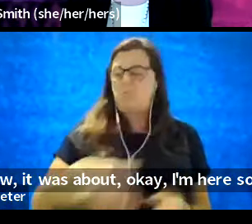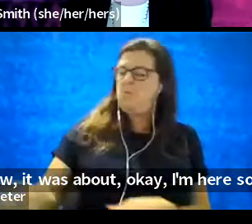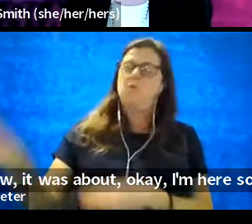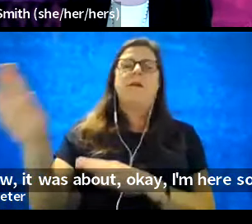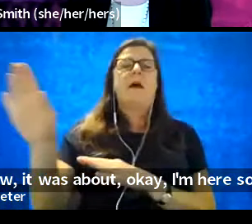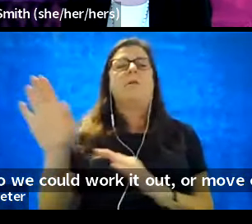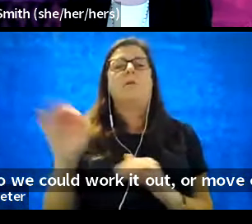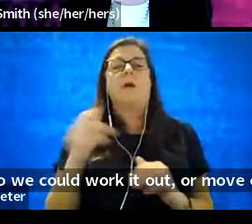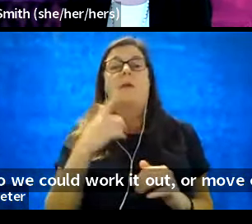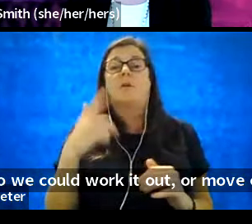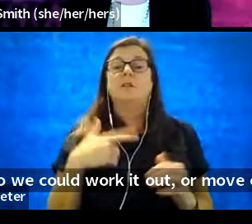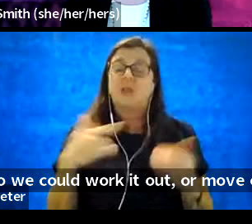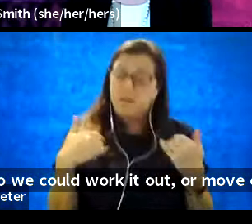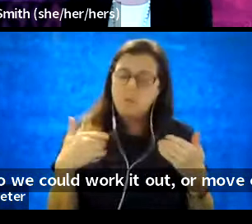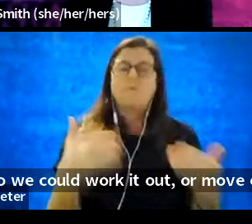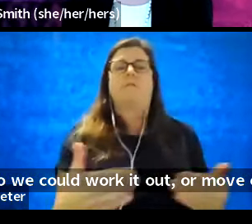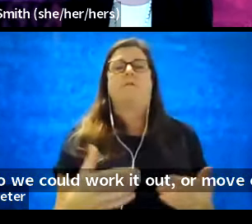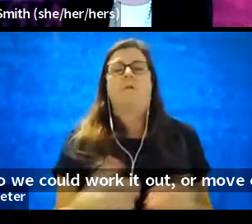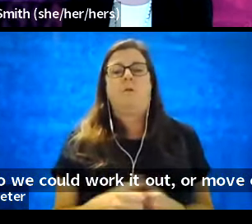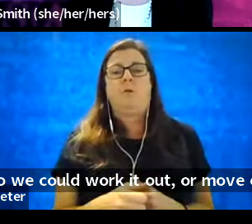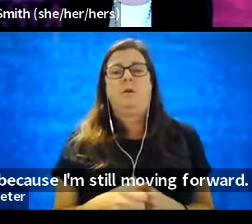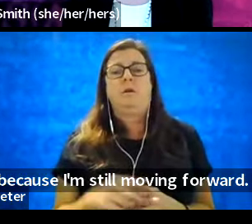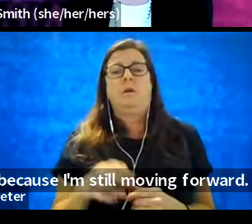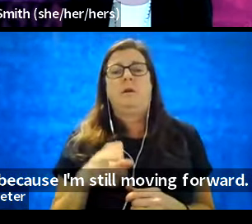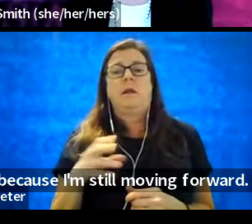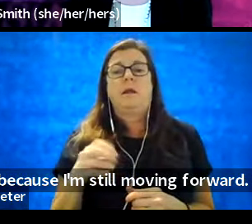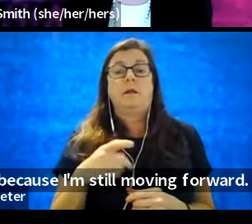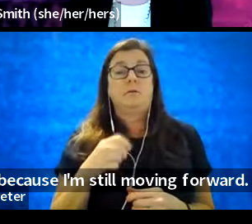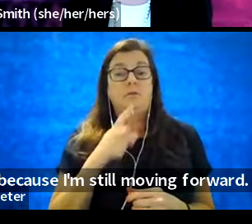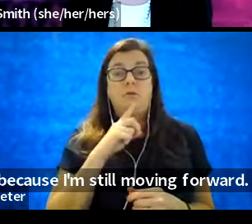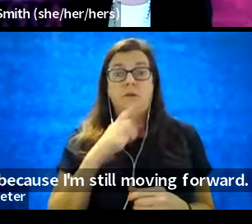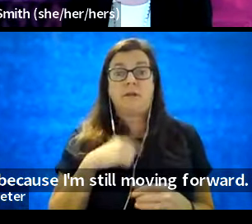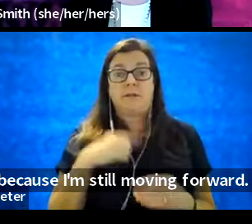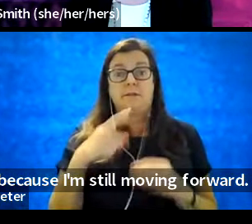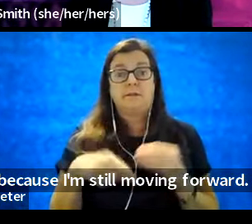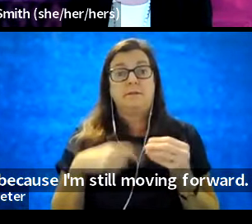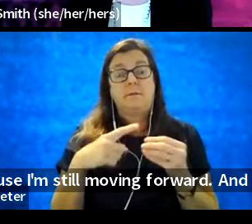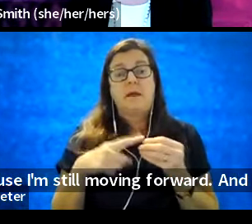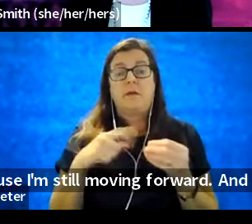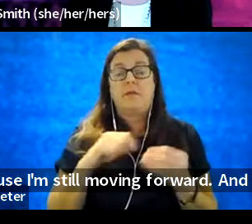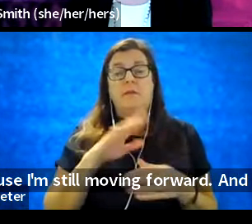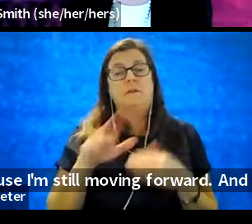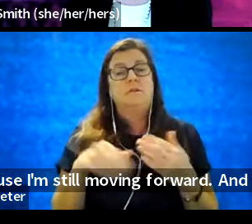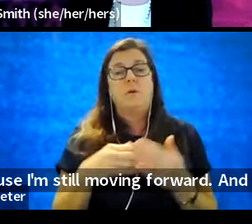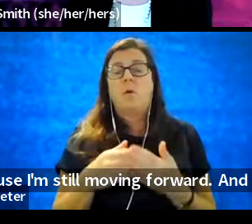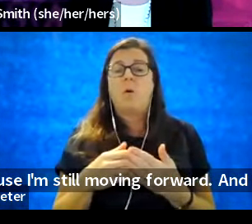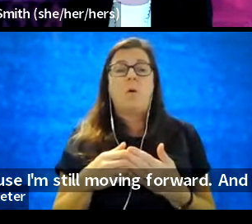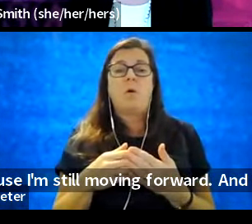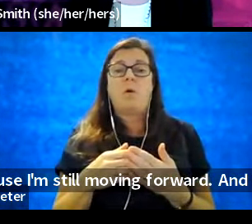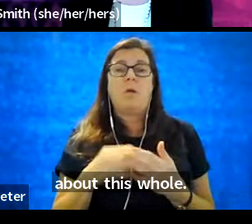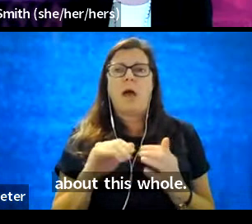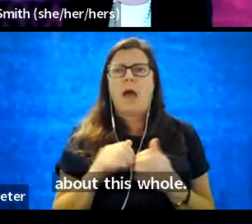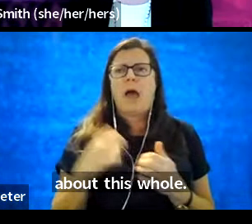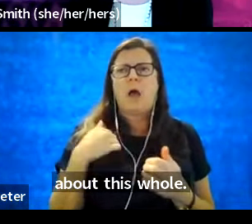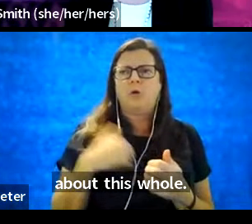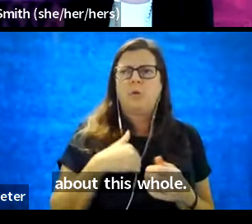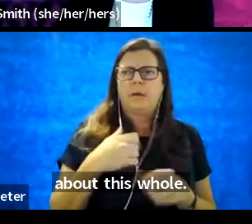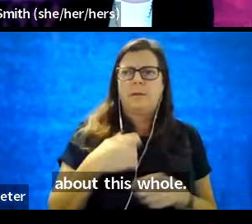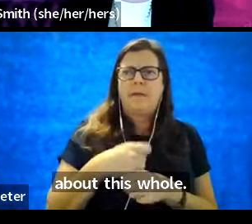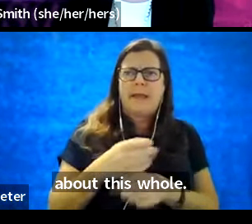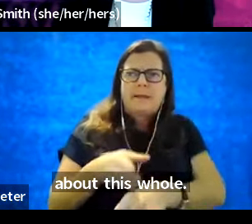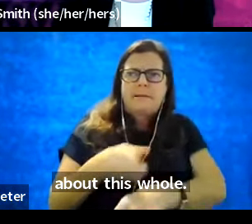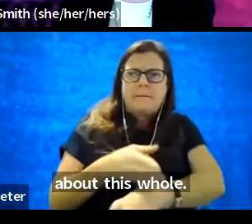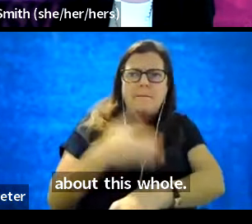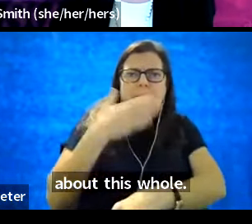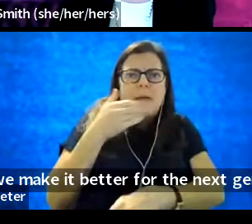way because I'm still moving forward. And really, it's about this hope of how do we make it better for the